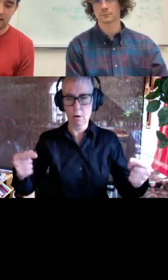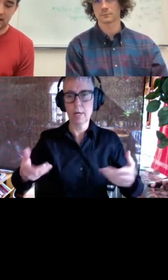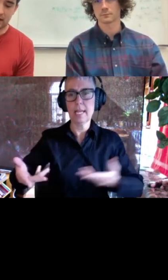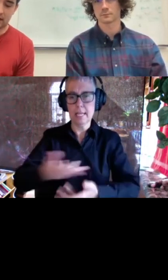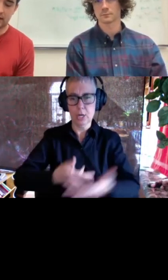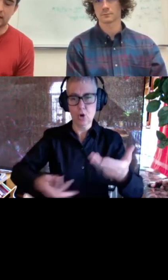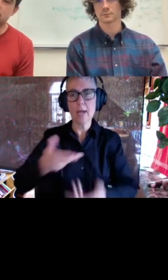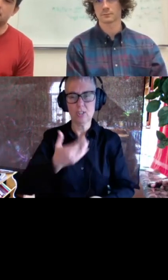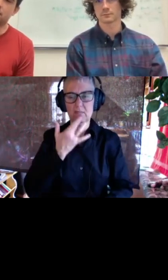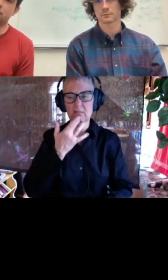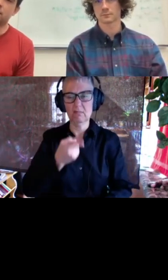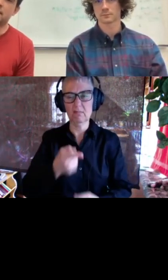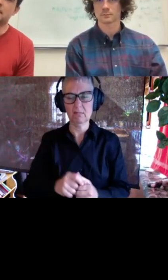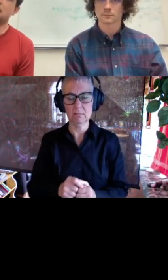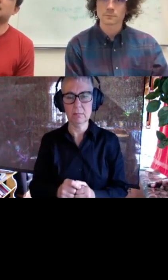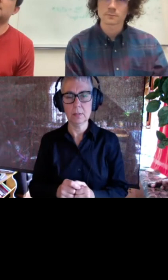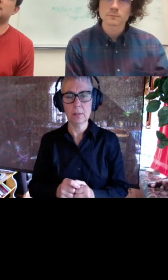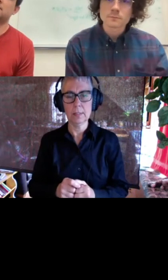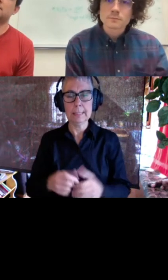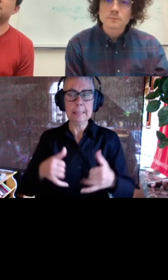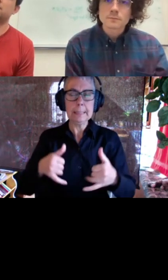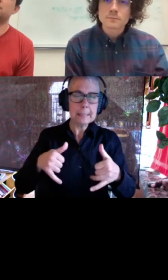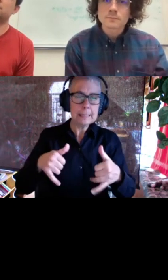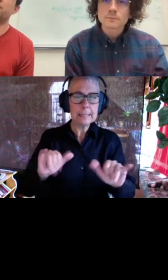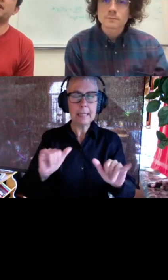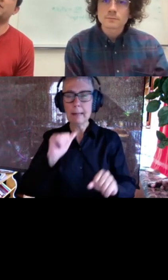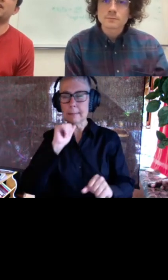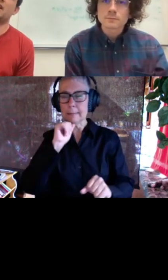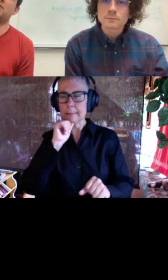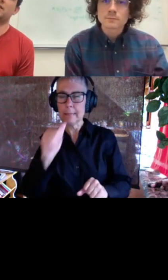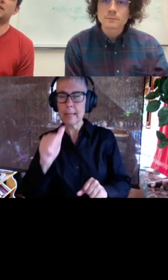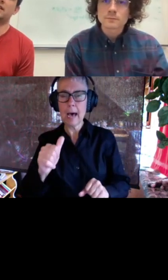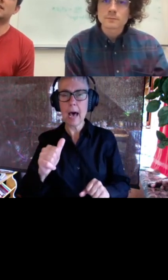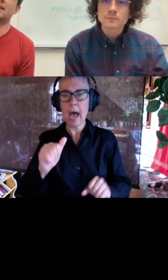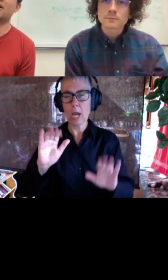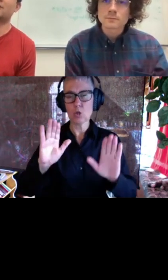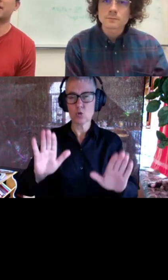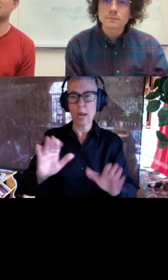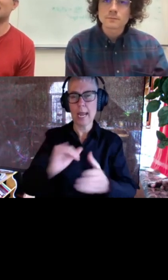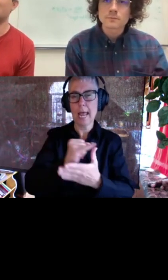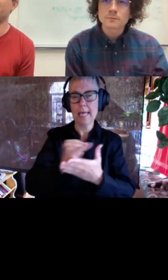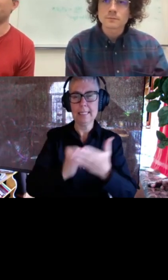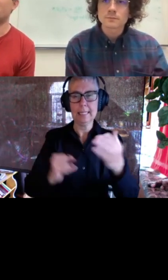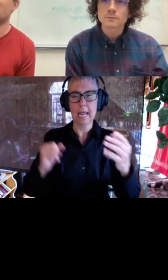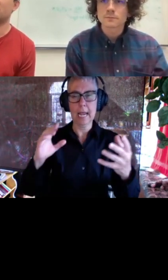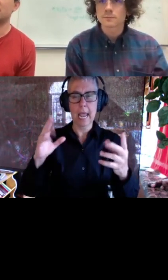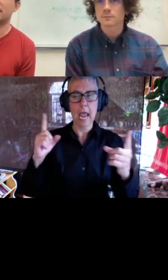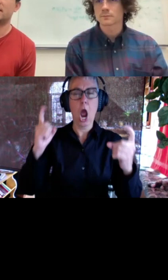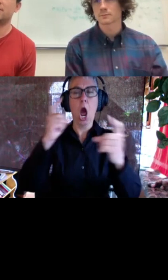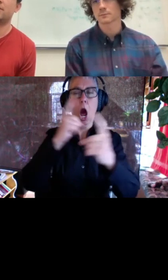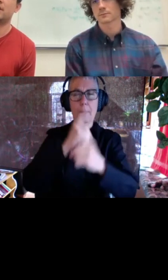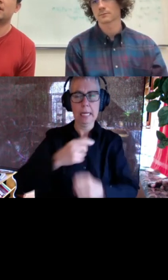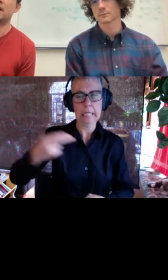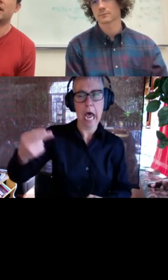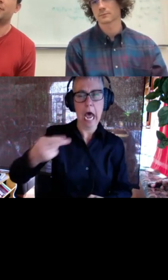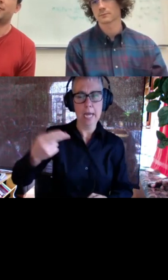yeah it still isn't great at being able to like design a complex hydrogen bond network say